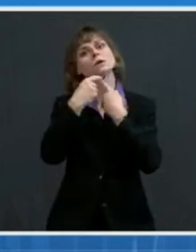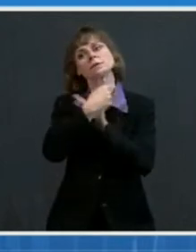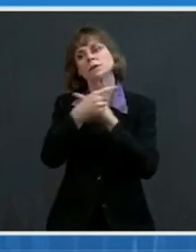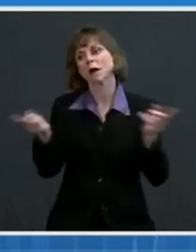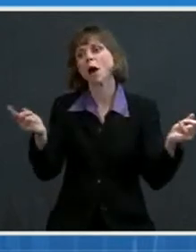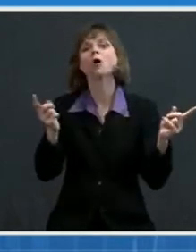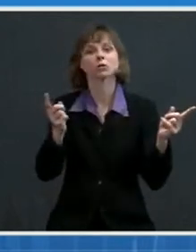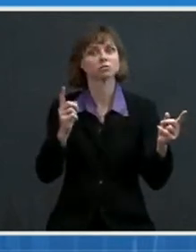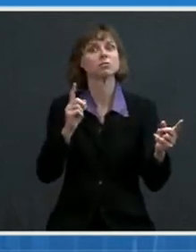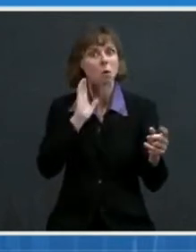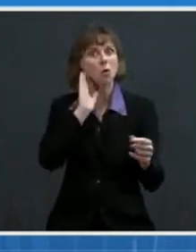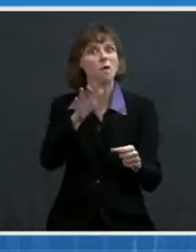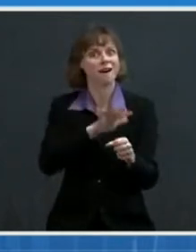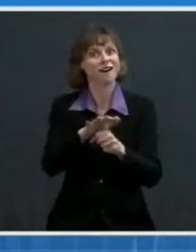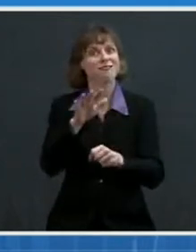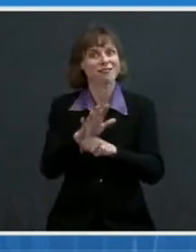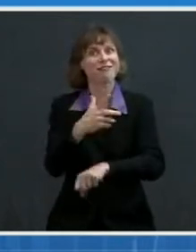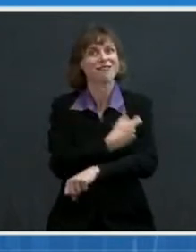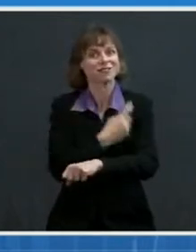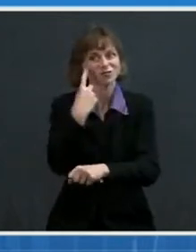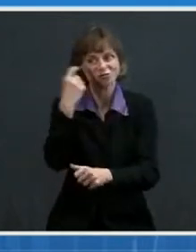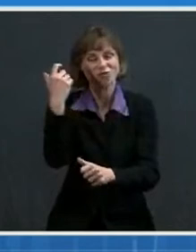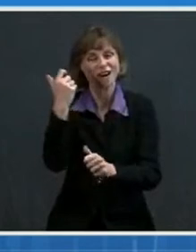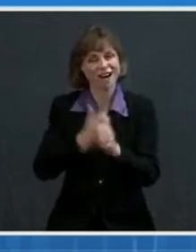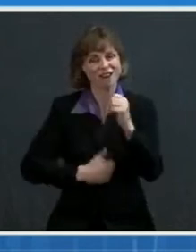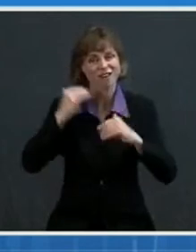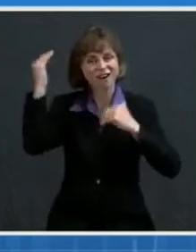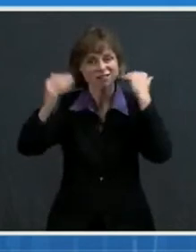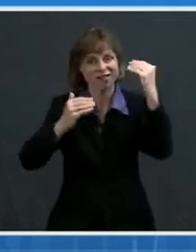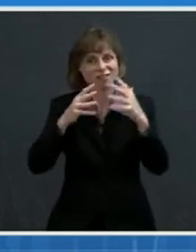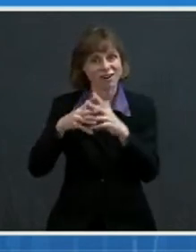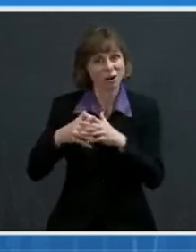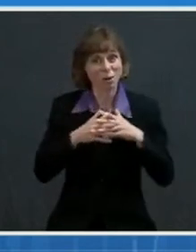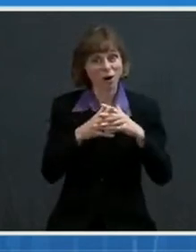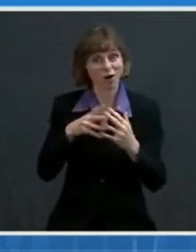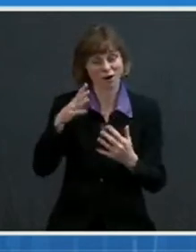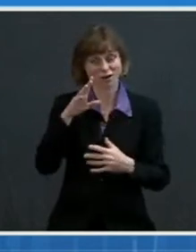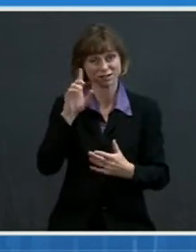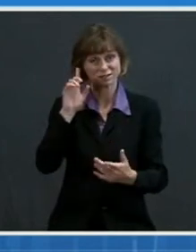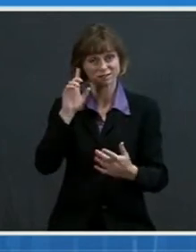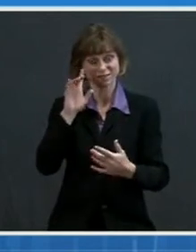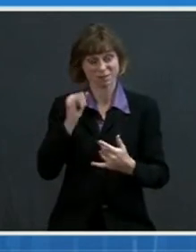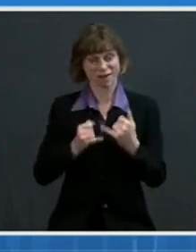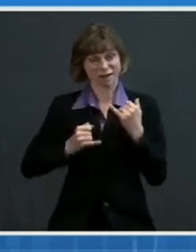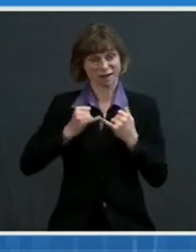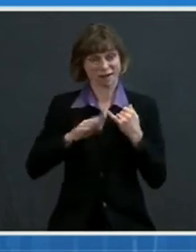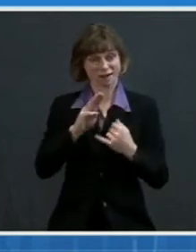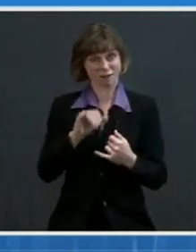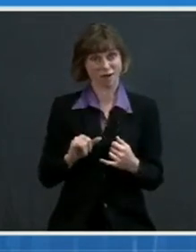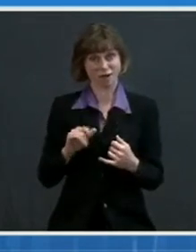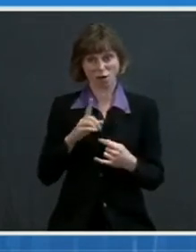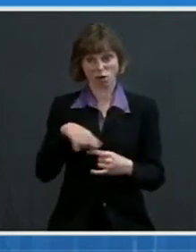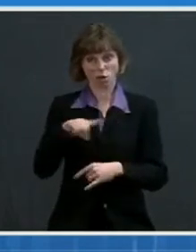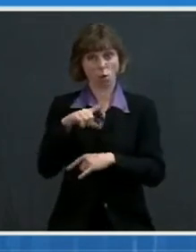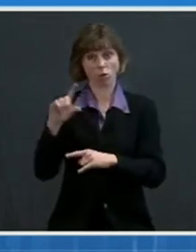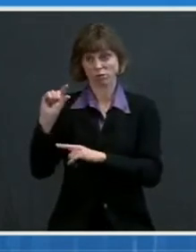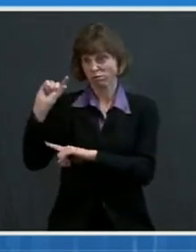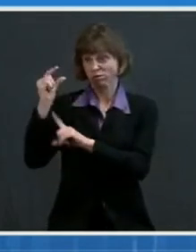every adult in America by the end of May. Turning those vaccine doses into vaccinations